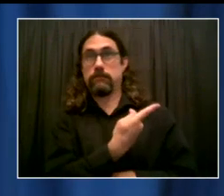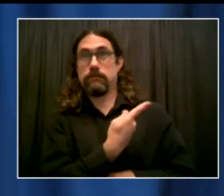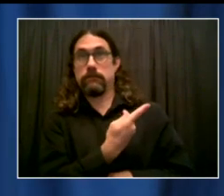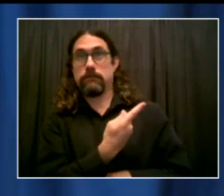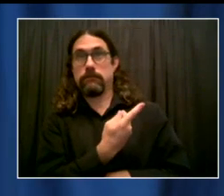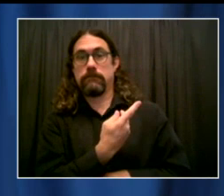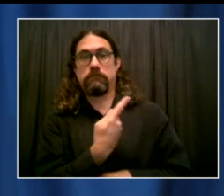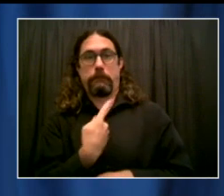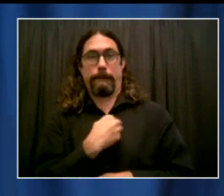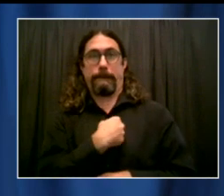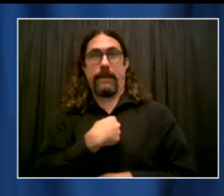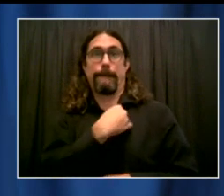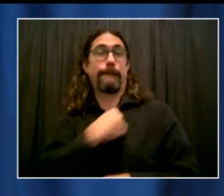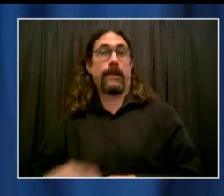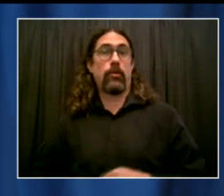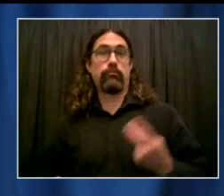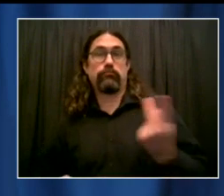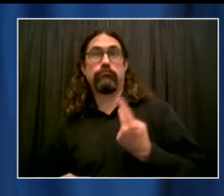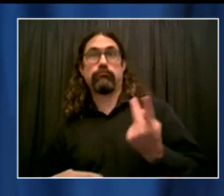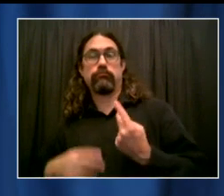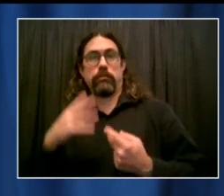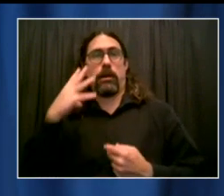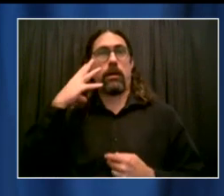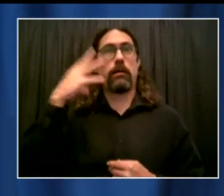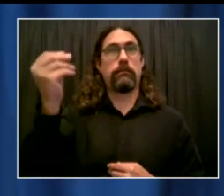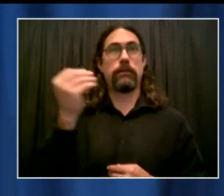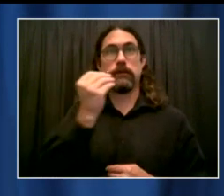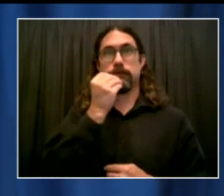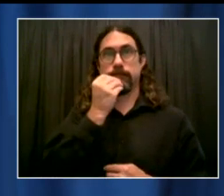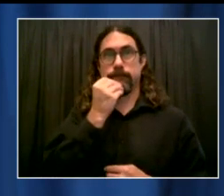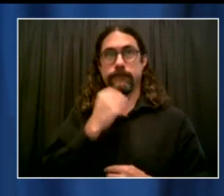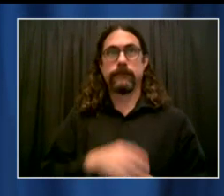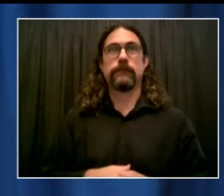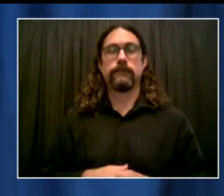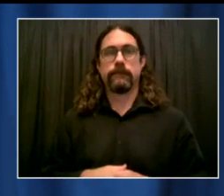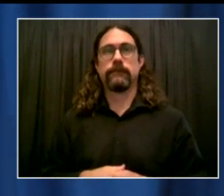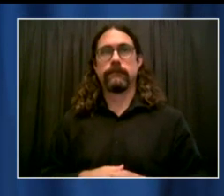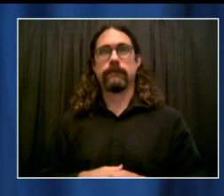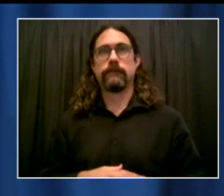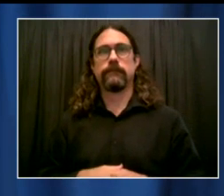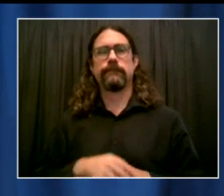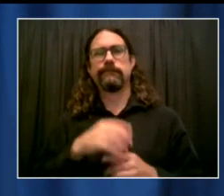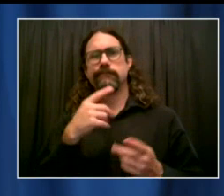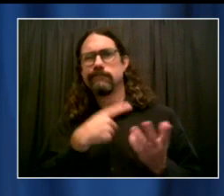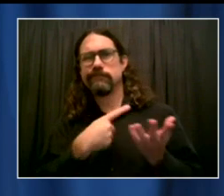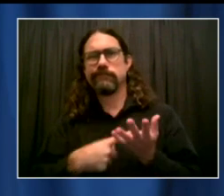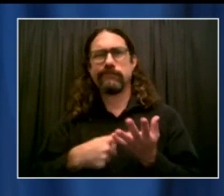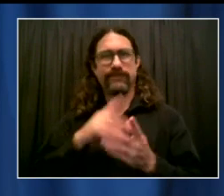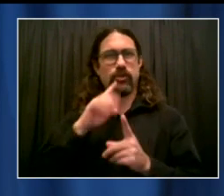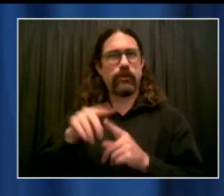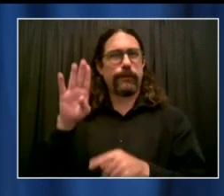first met each other when I was a young staffer for John Fusco at a Republican-Democrat softball game.